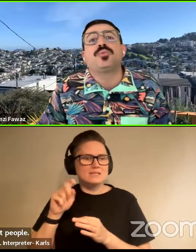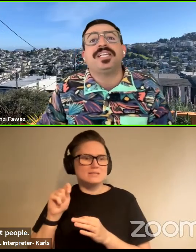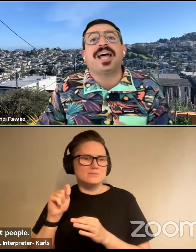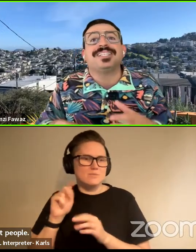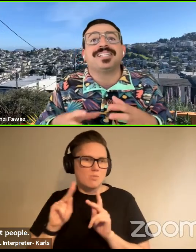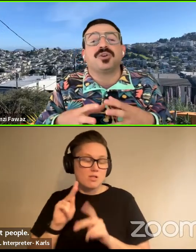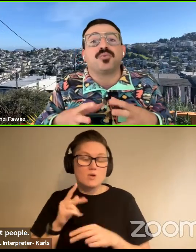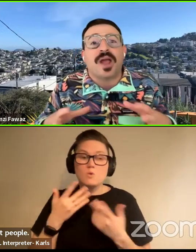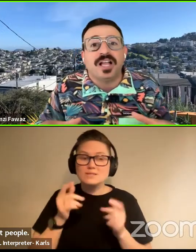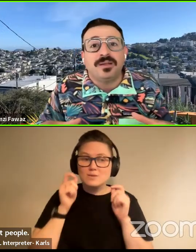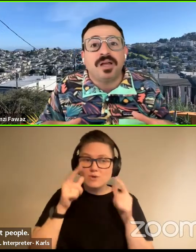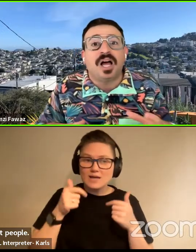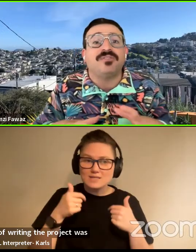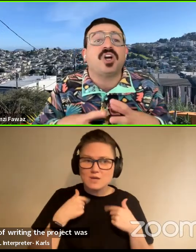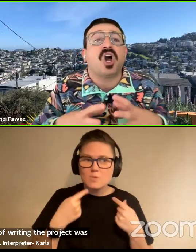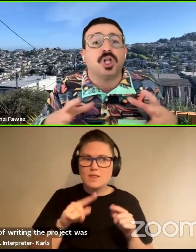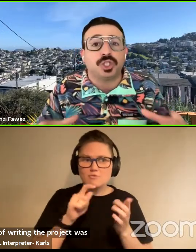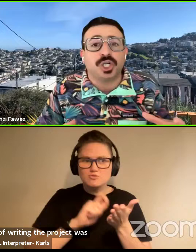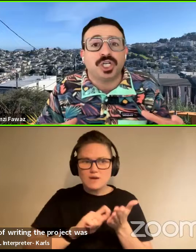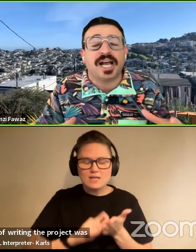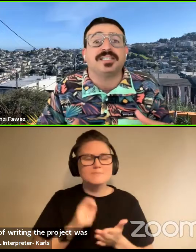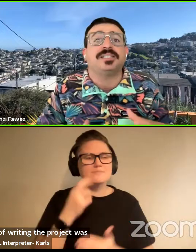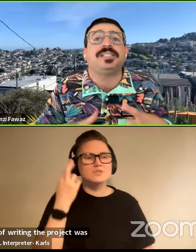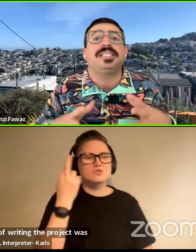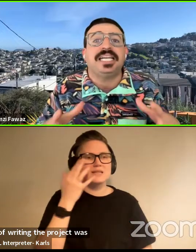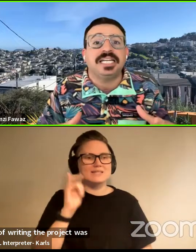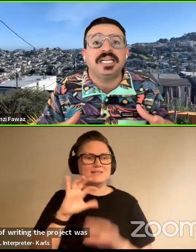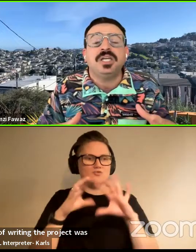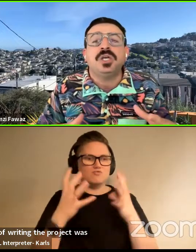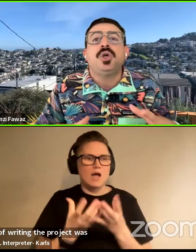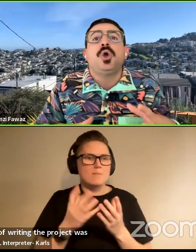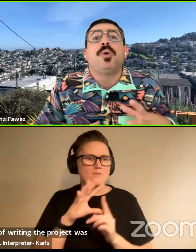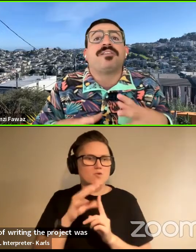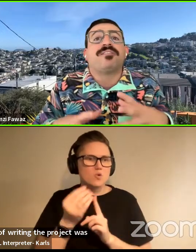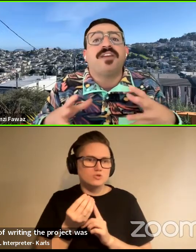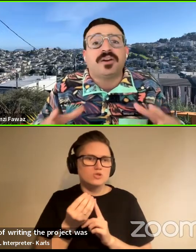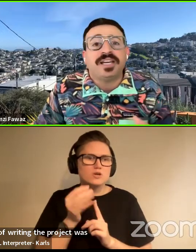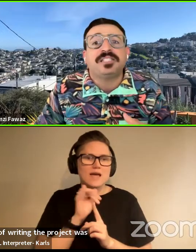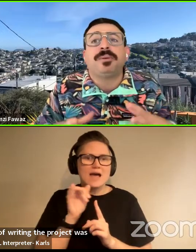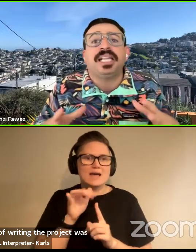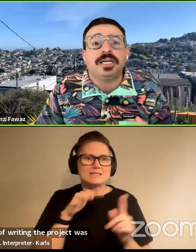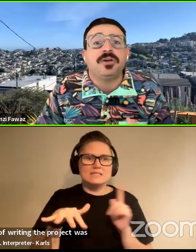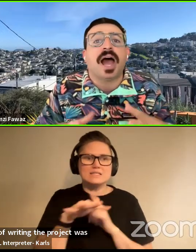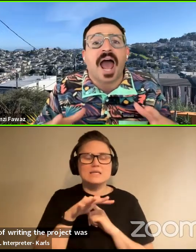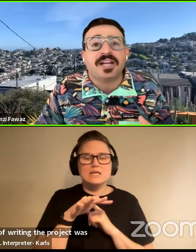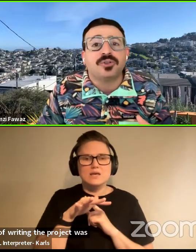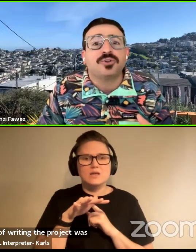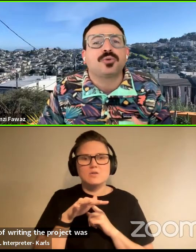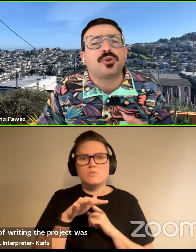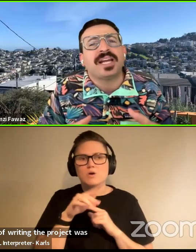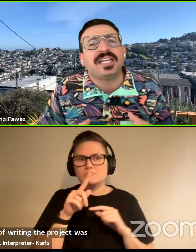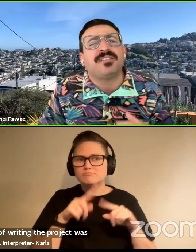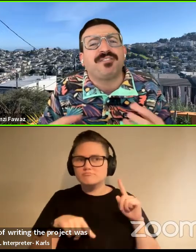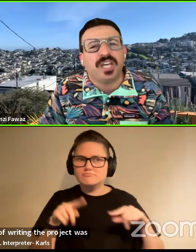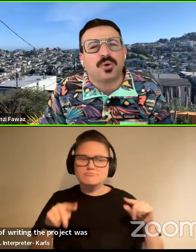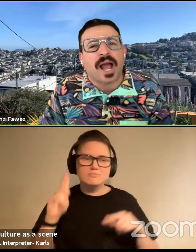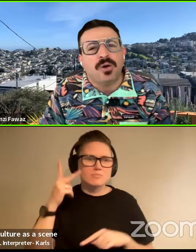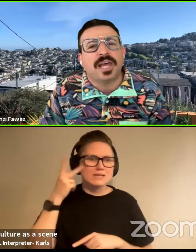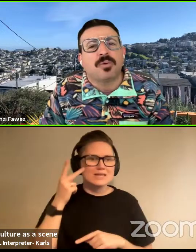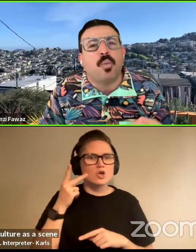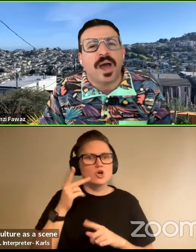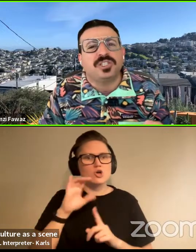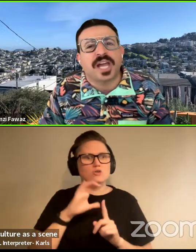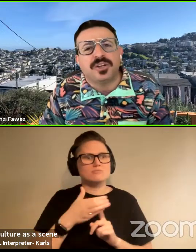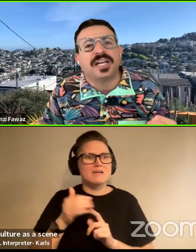was to realize that the realm of culture as a scene where various political actors were trying to